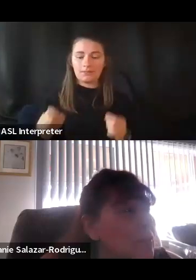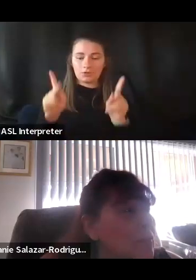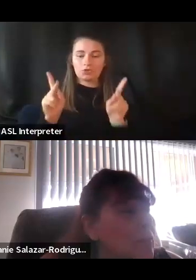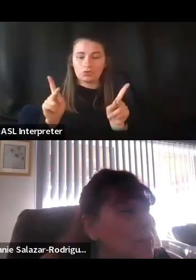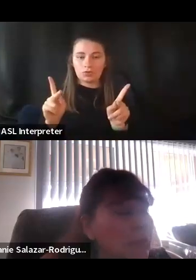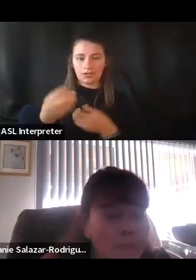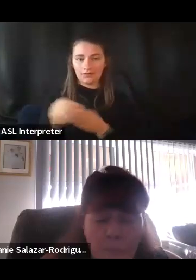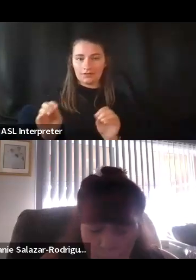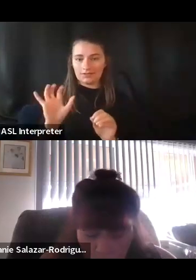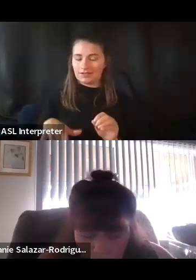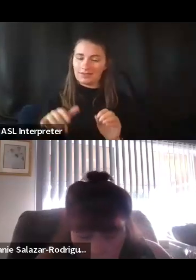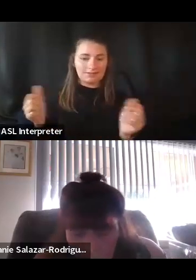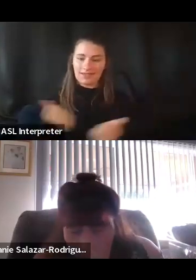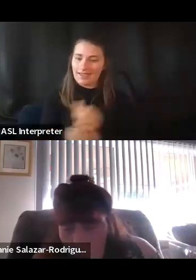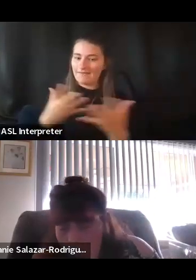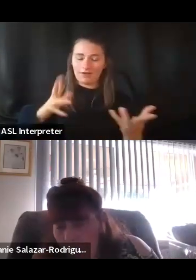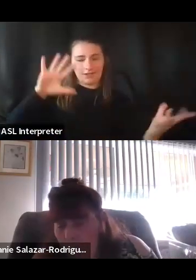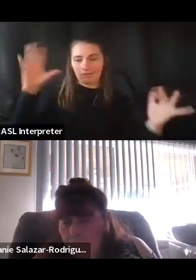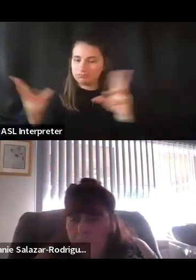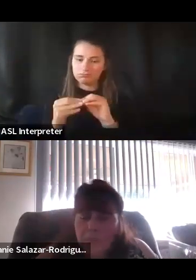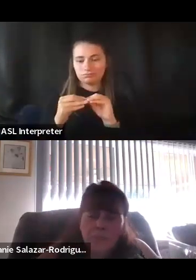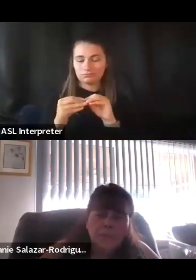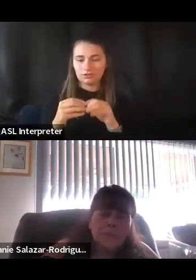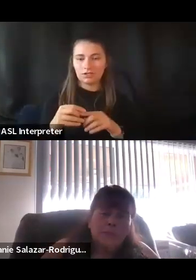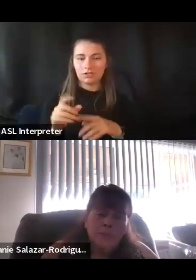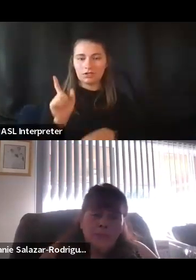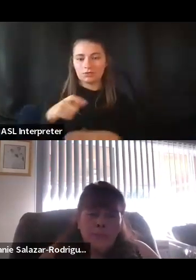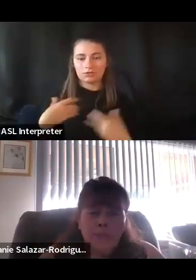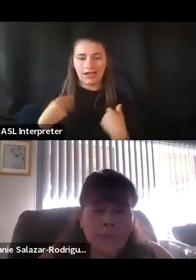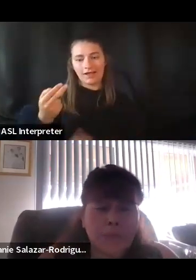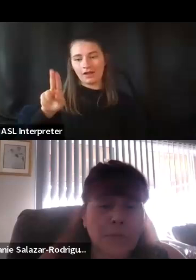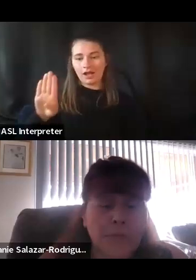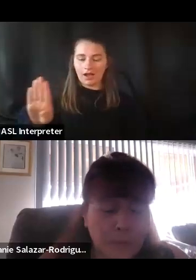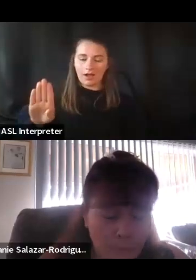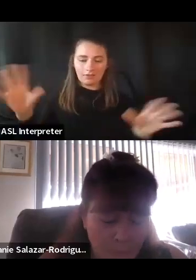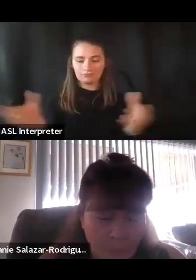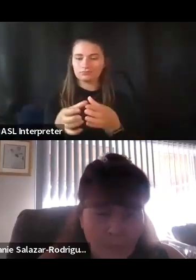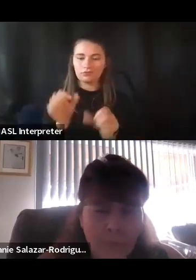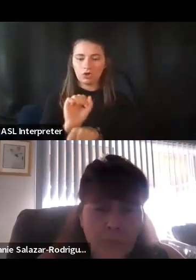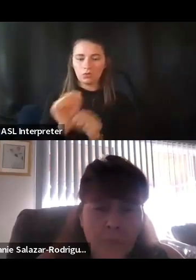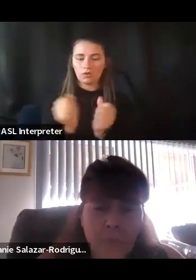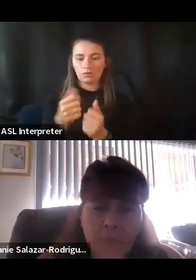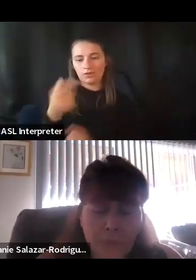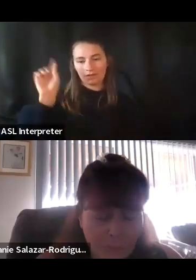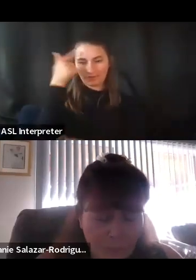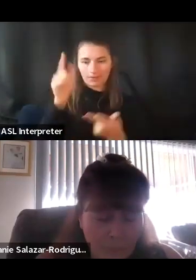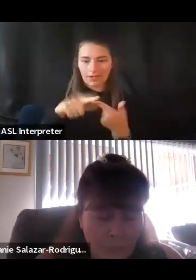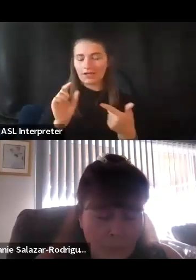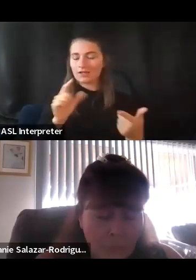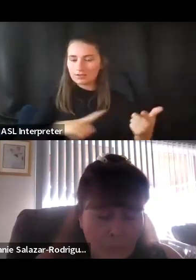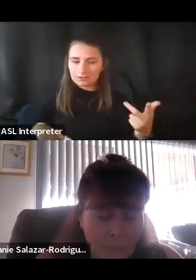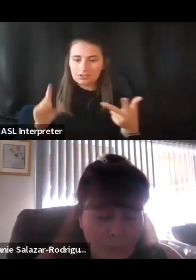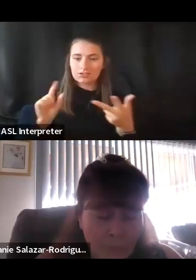the intersectionality of all of that, because there's supposed to be a hub that works with the GOV's office, the legislature, the Attorney General,